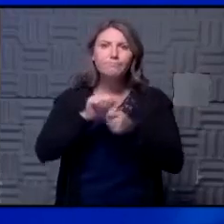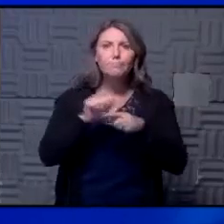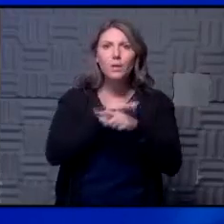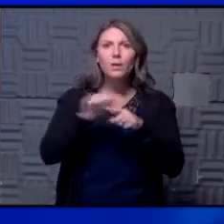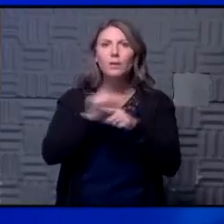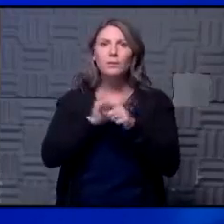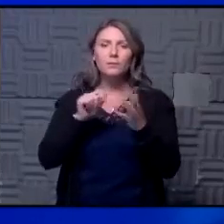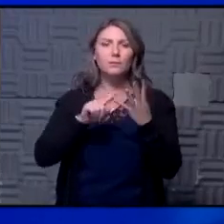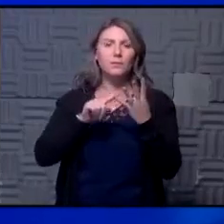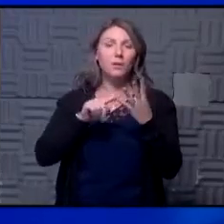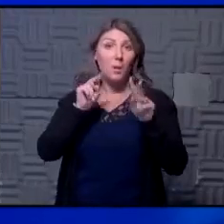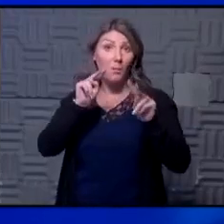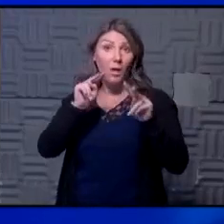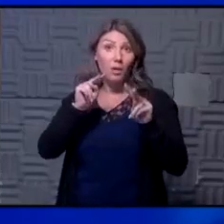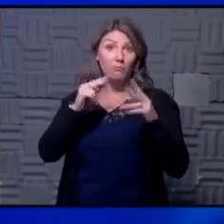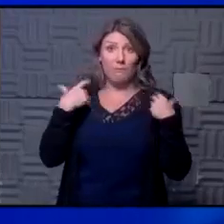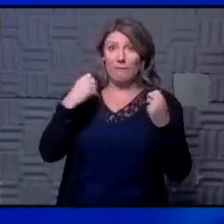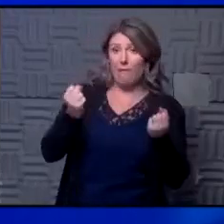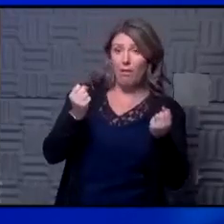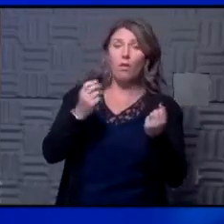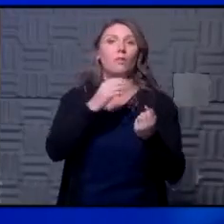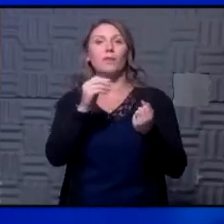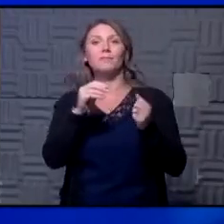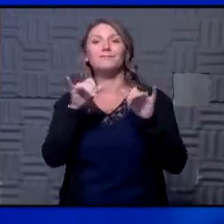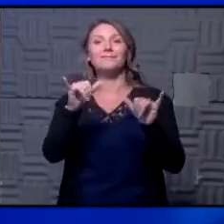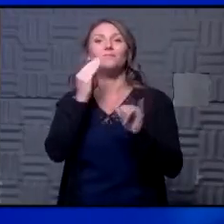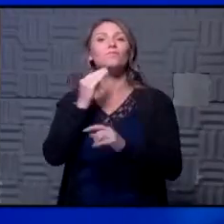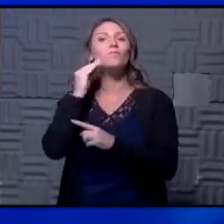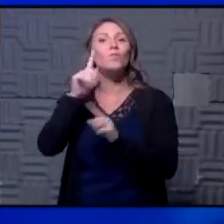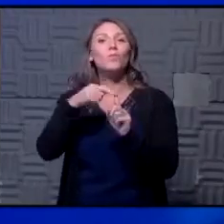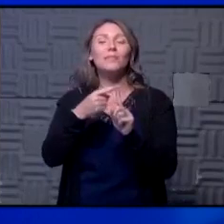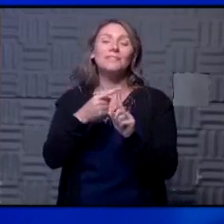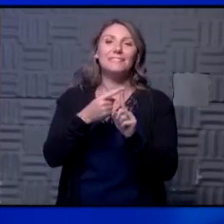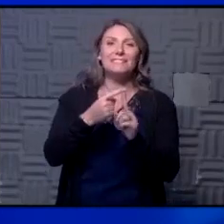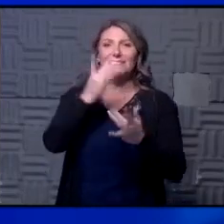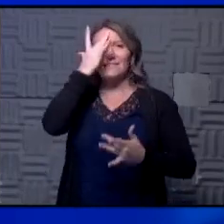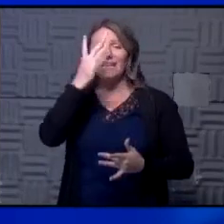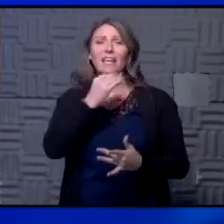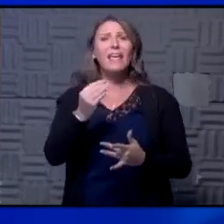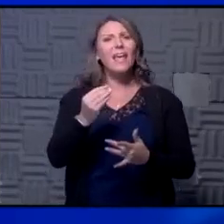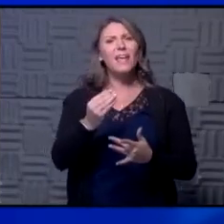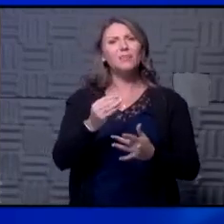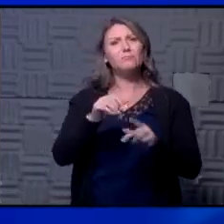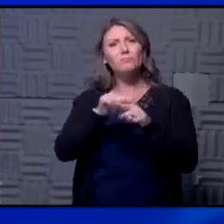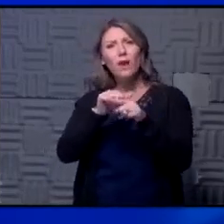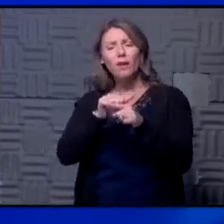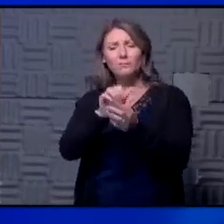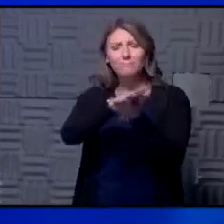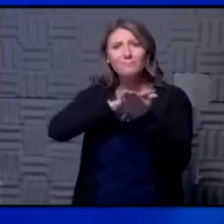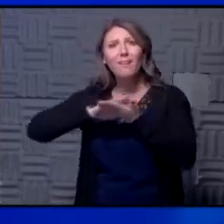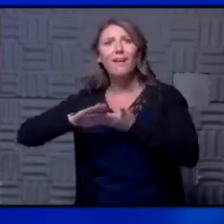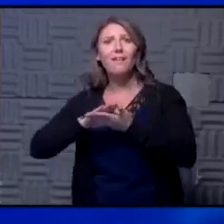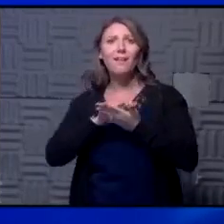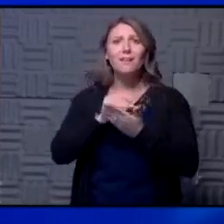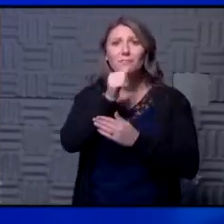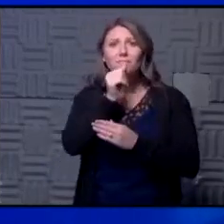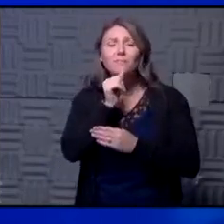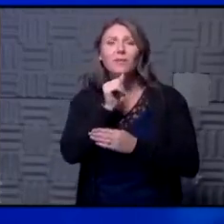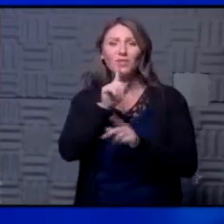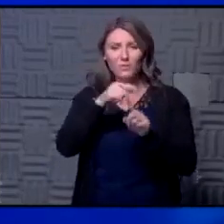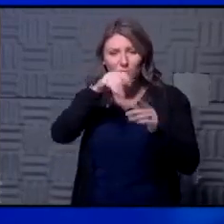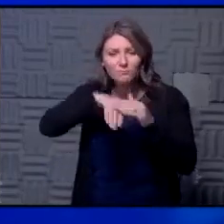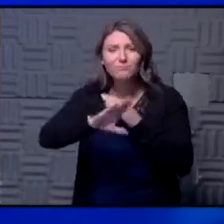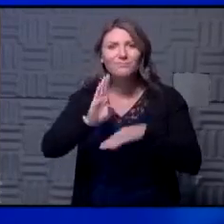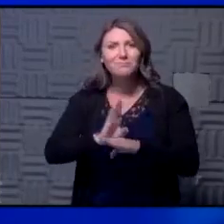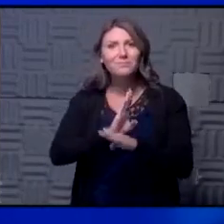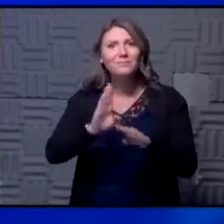monitoring your health staying home when you're sick and then of course my favorite is practice kindness and patience towards employees and guests as you enter into